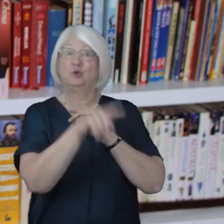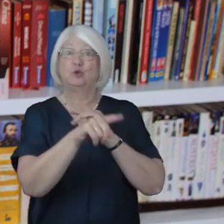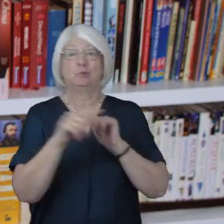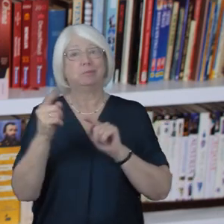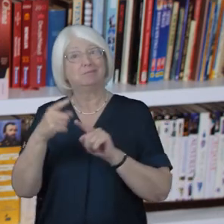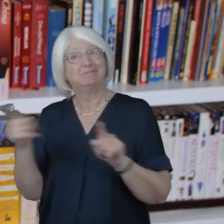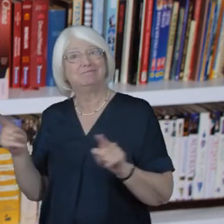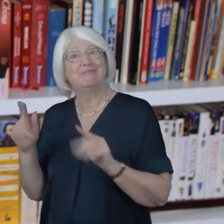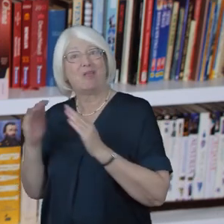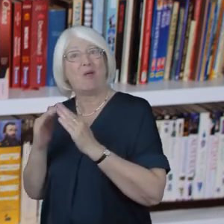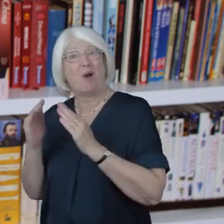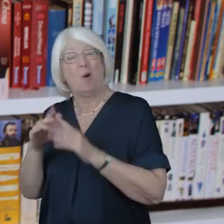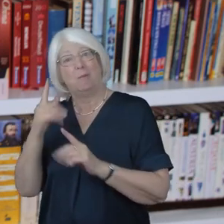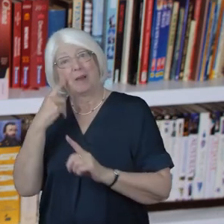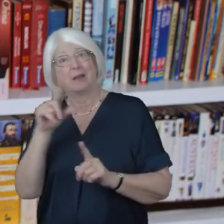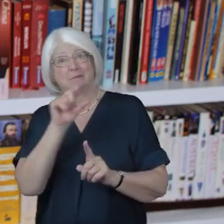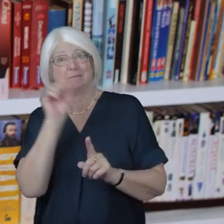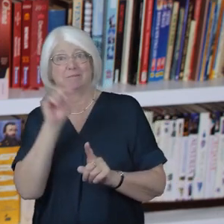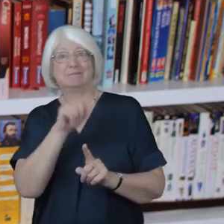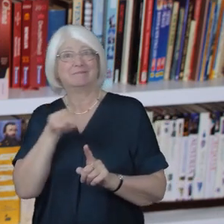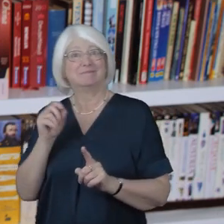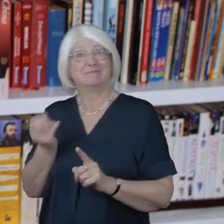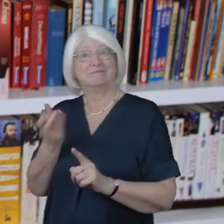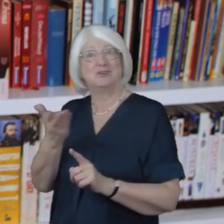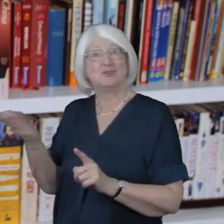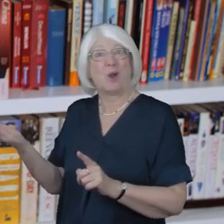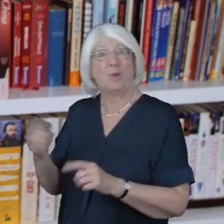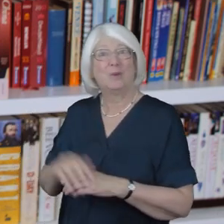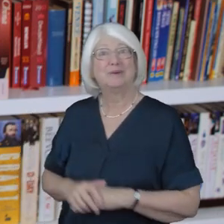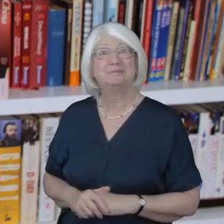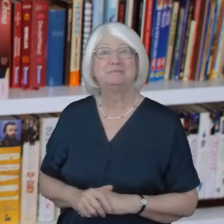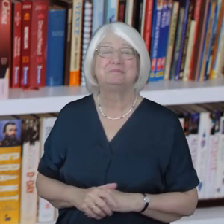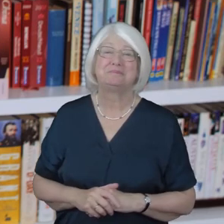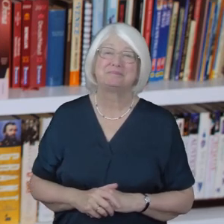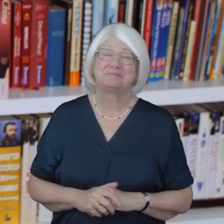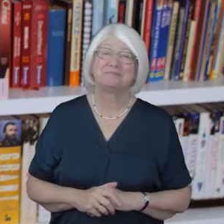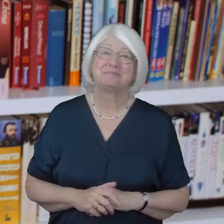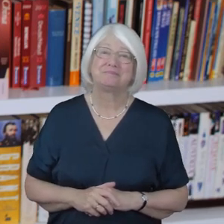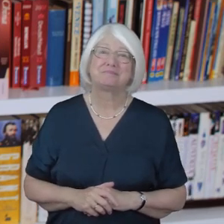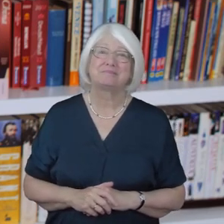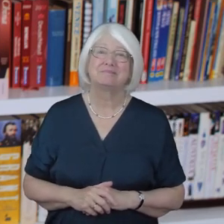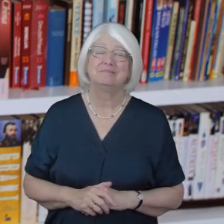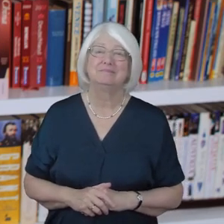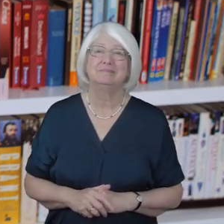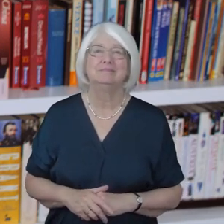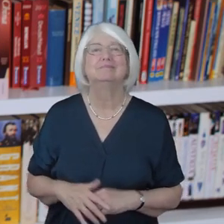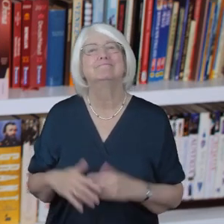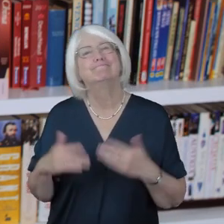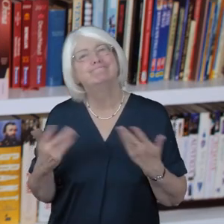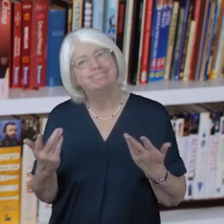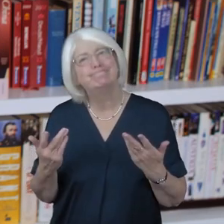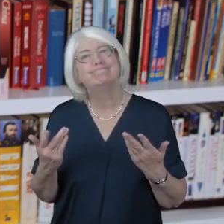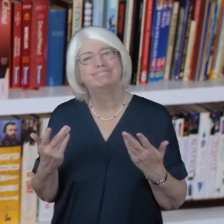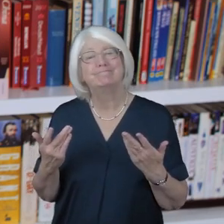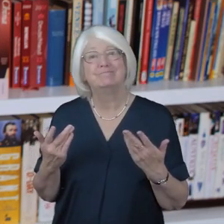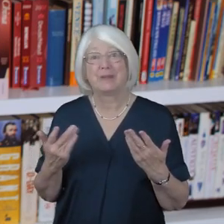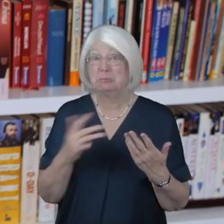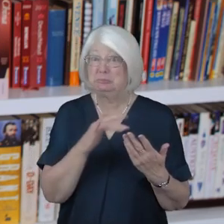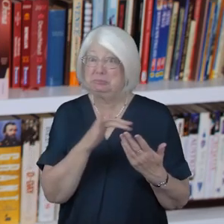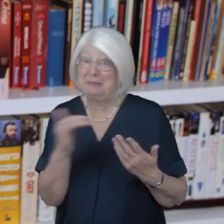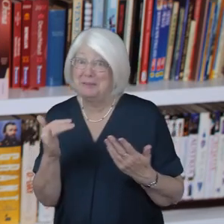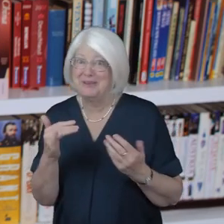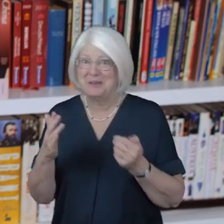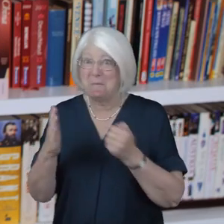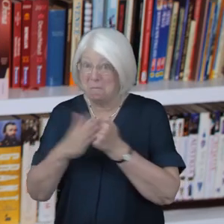select and show at a convenient time in the care home day ironically many more people might be seeing